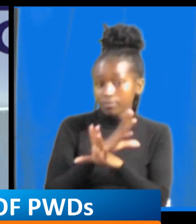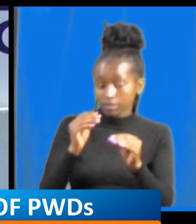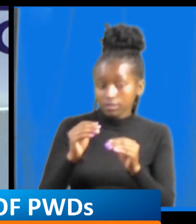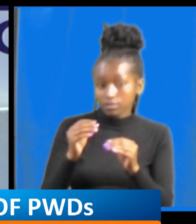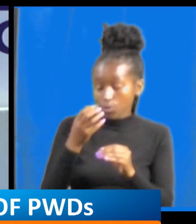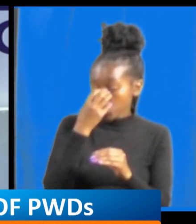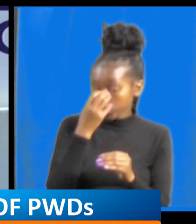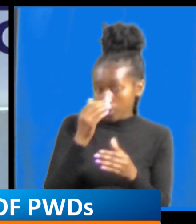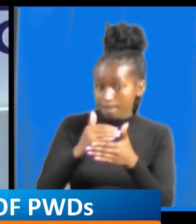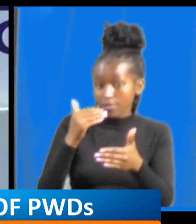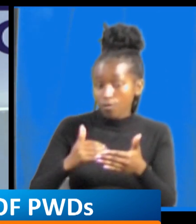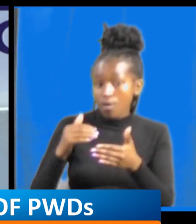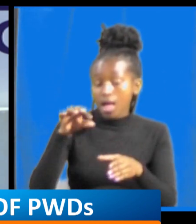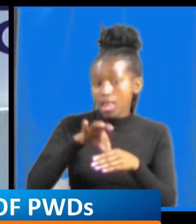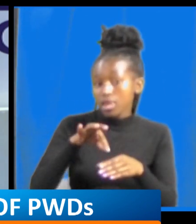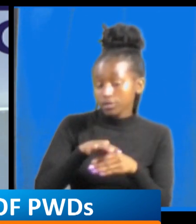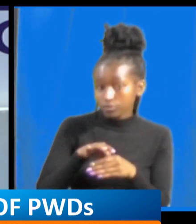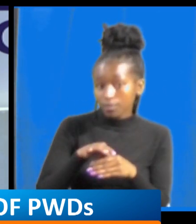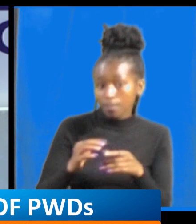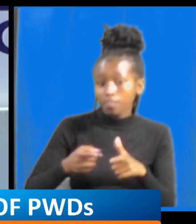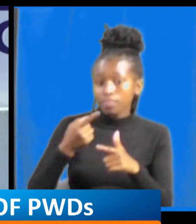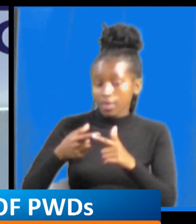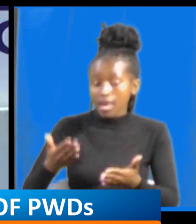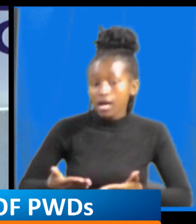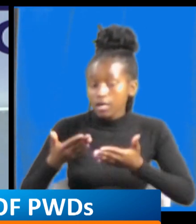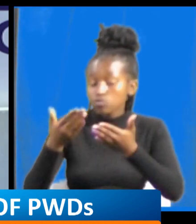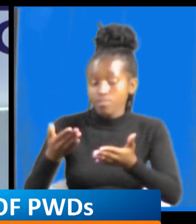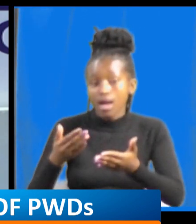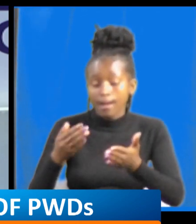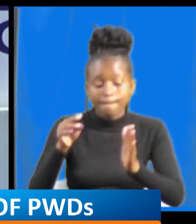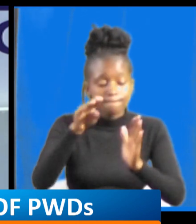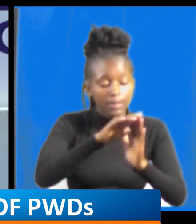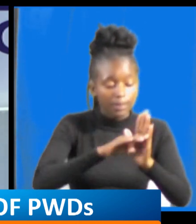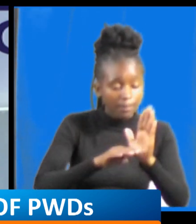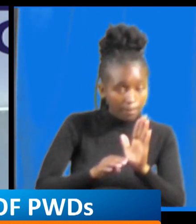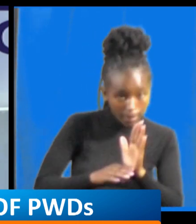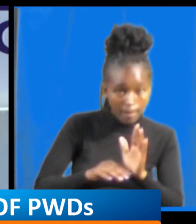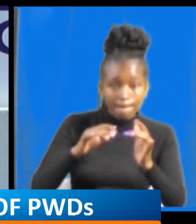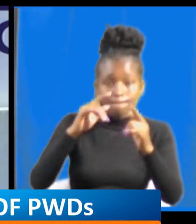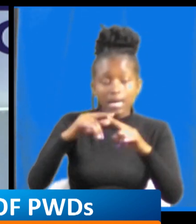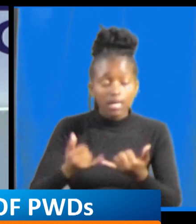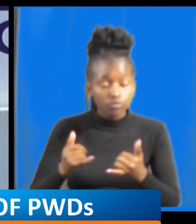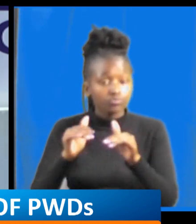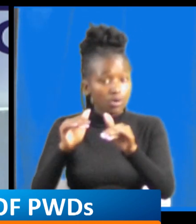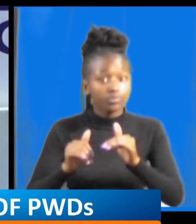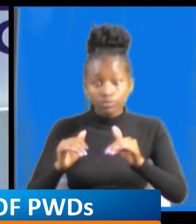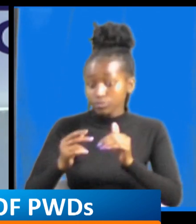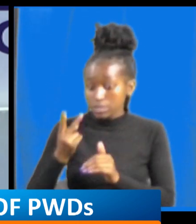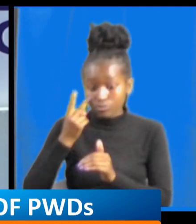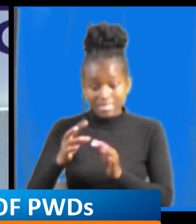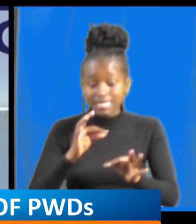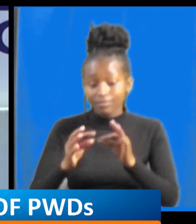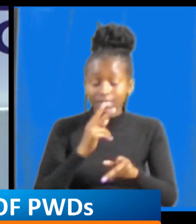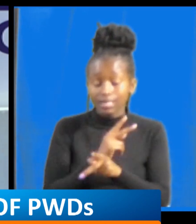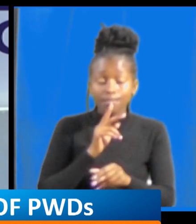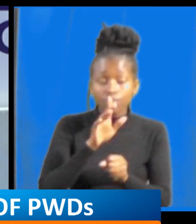the elections yeah so he gave us the manifesto so we are waiting for the promises that he made we know they are